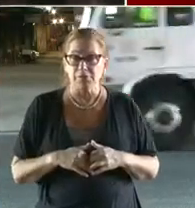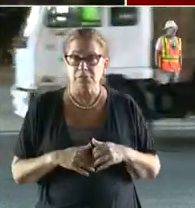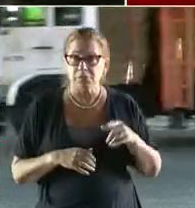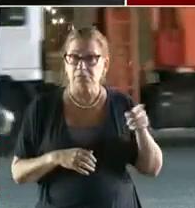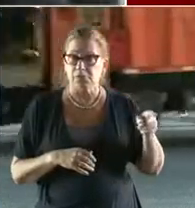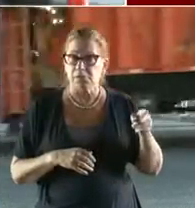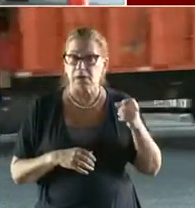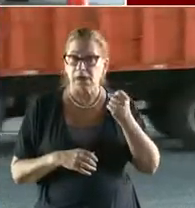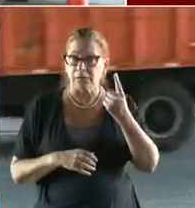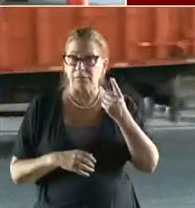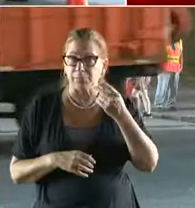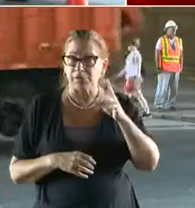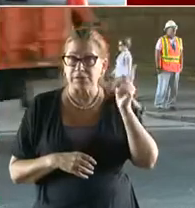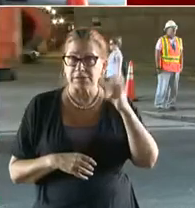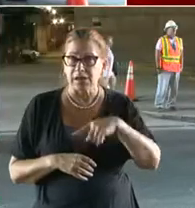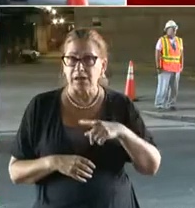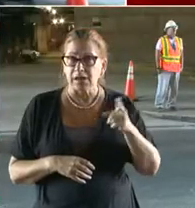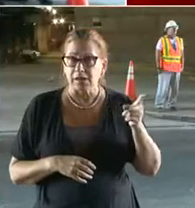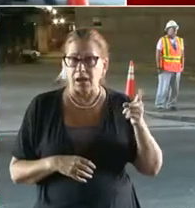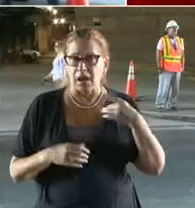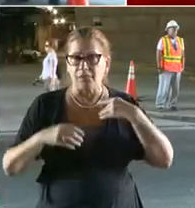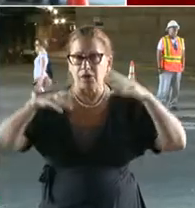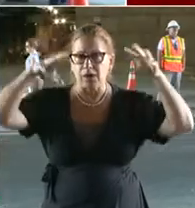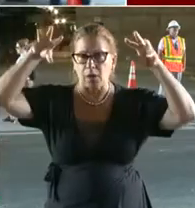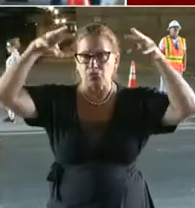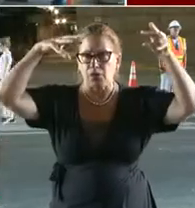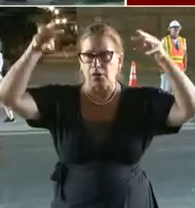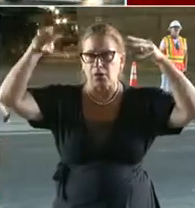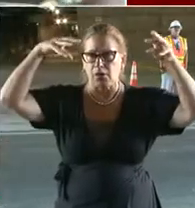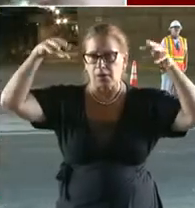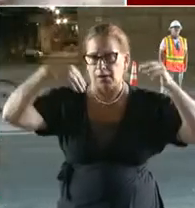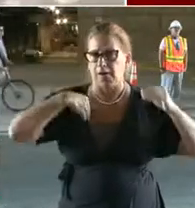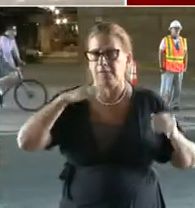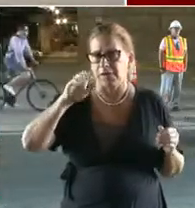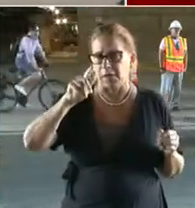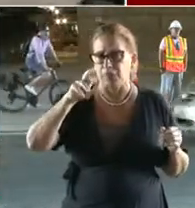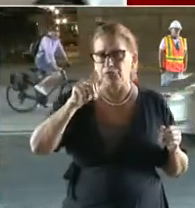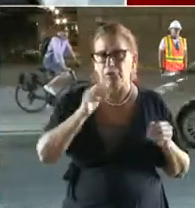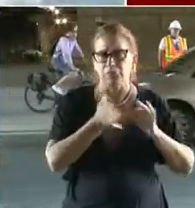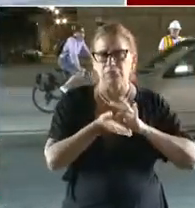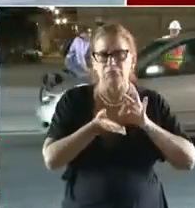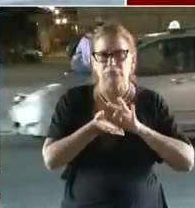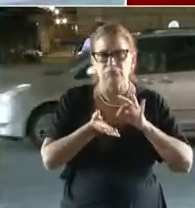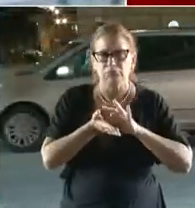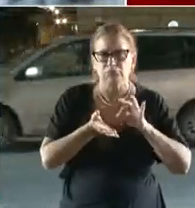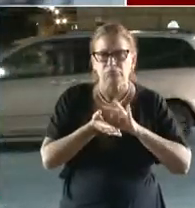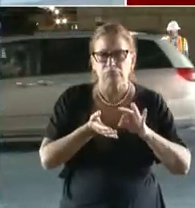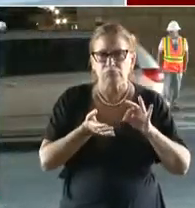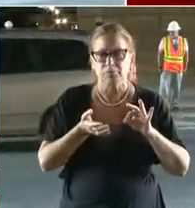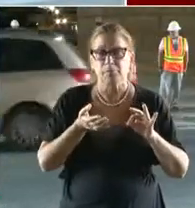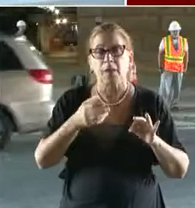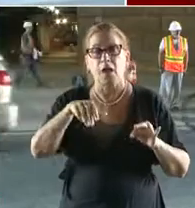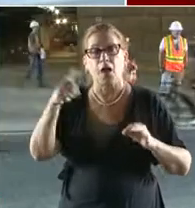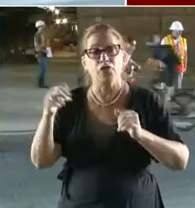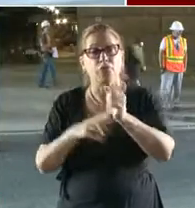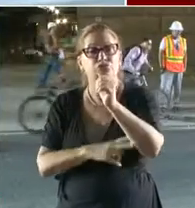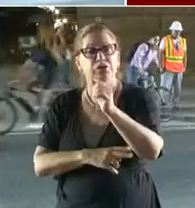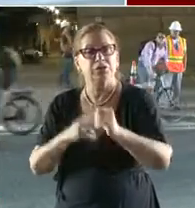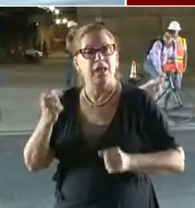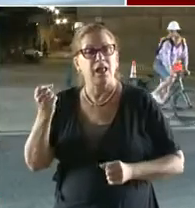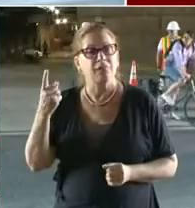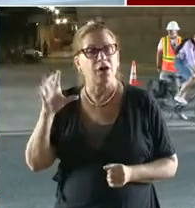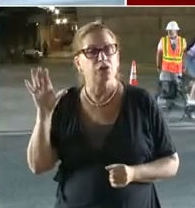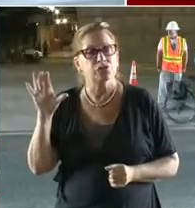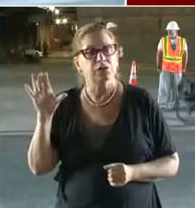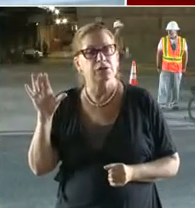that bridge? Correct. But the other bridges? Not the one of the other bridges had approximately 1100 that was leading up to one of the Metro's once. OK, thank